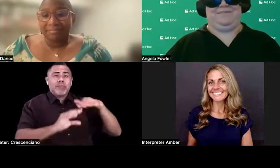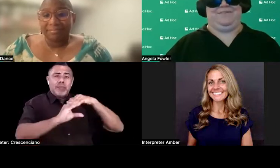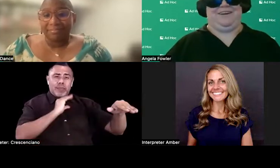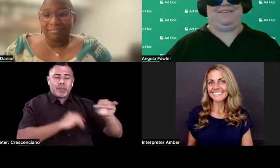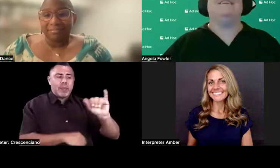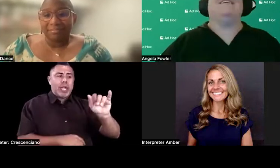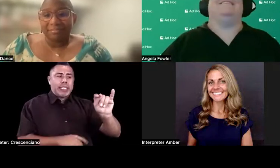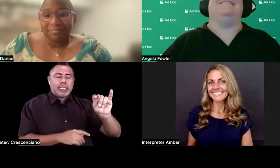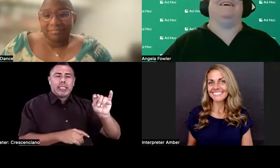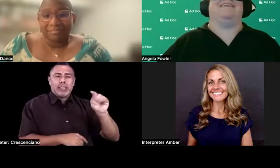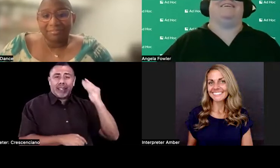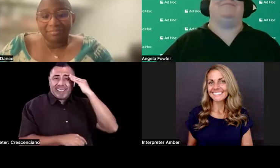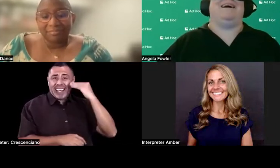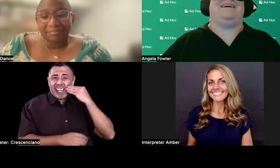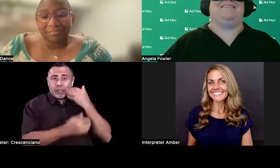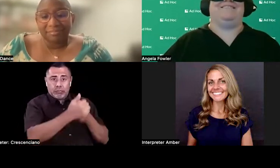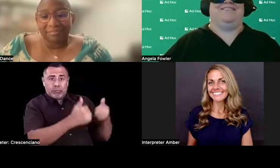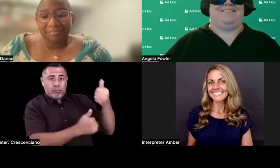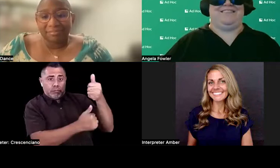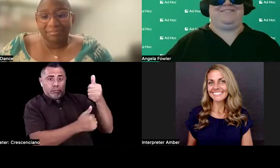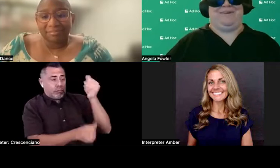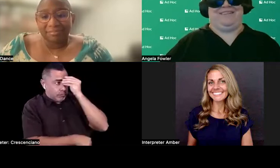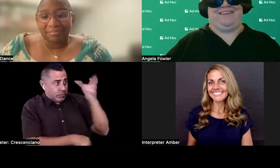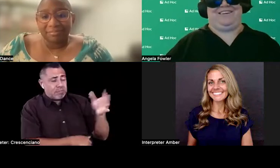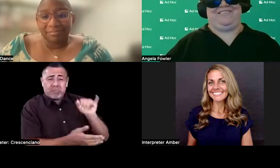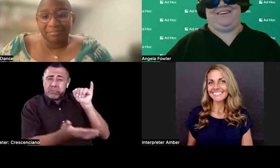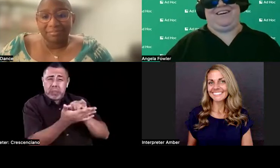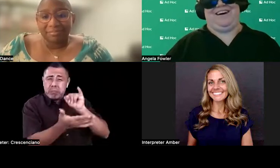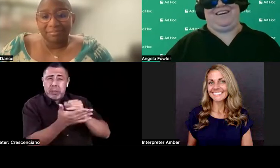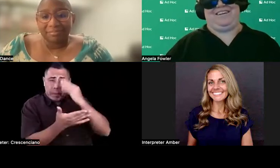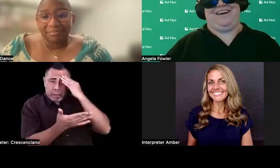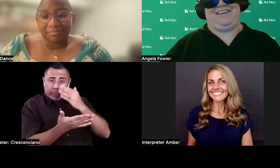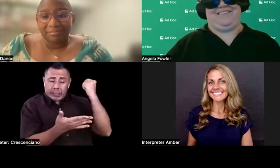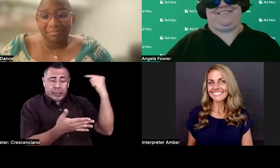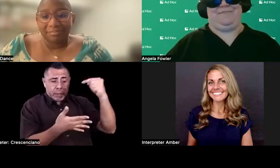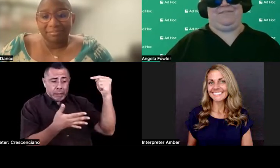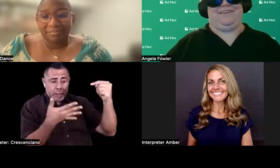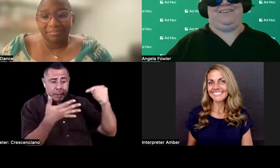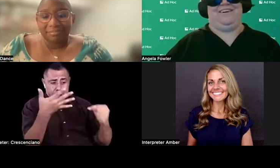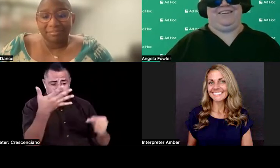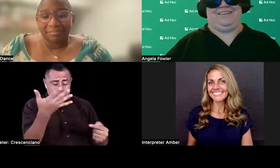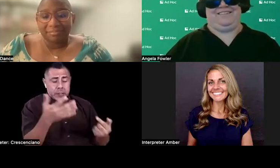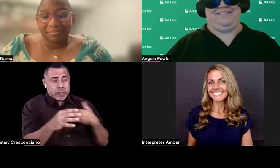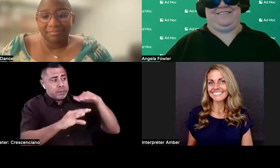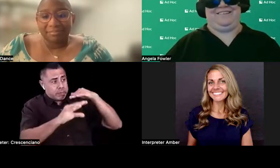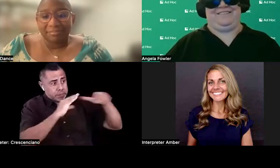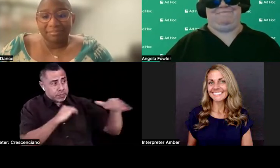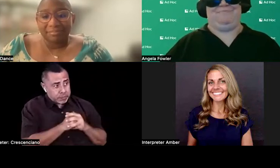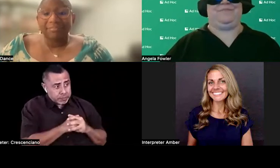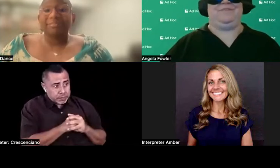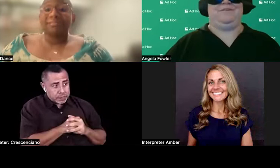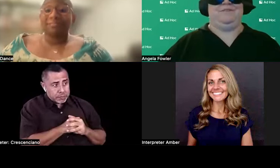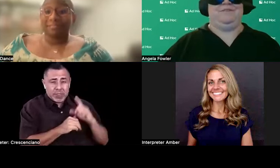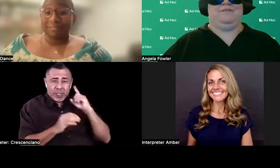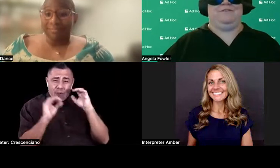impossible, and did not hear back until several months later when I got in trouble for not logging into the system.